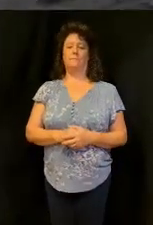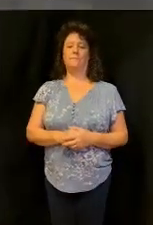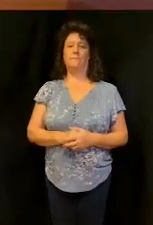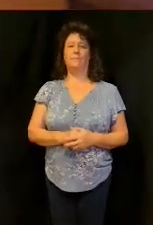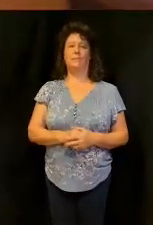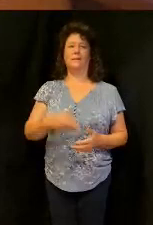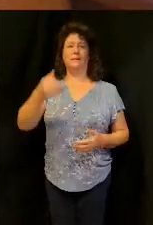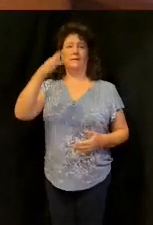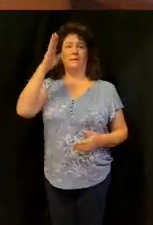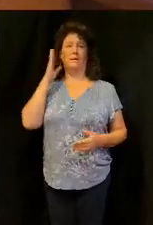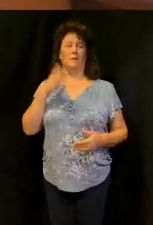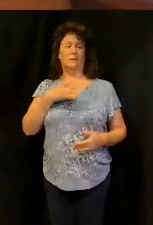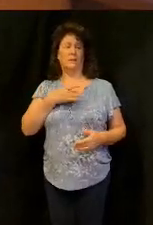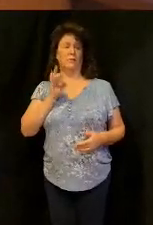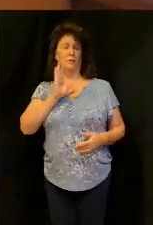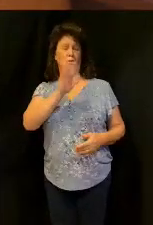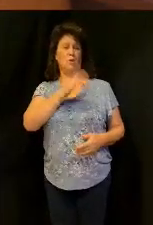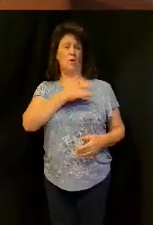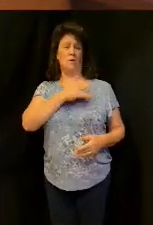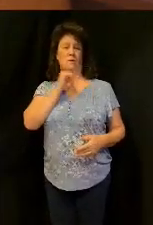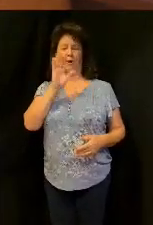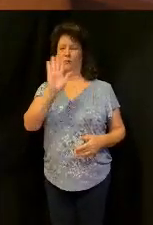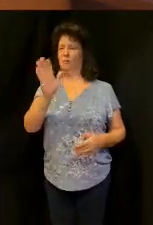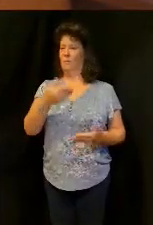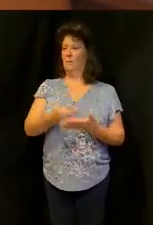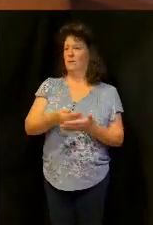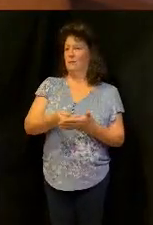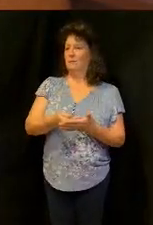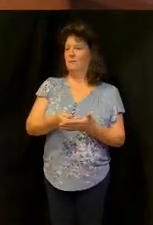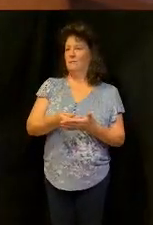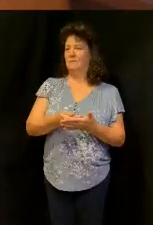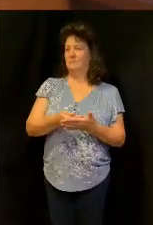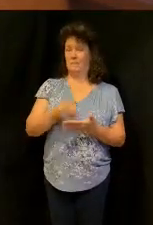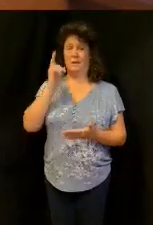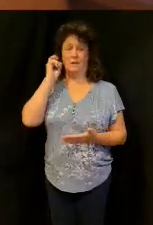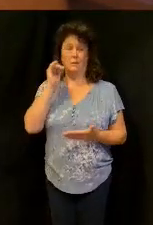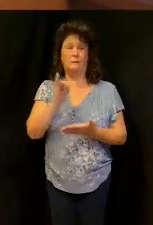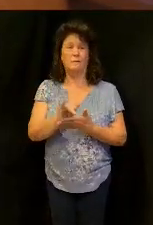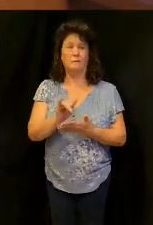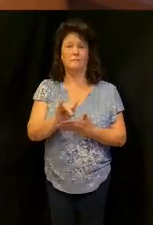God is interested in your heart, not your money. I want you to hear me.